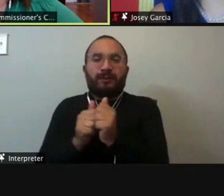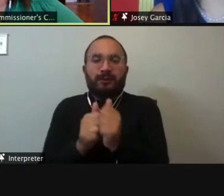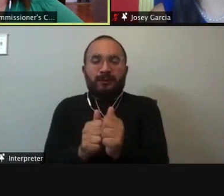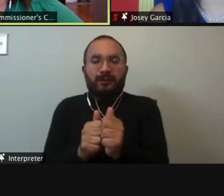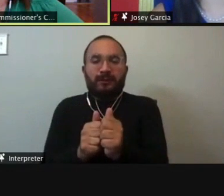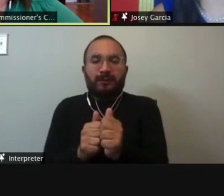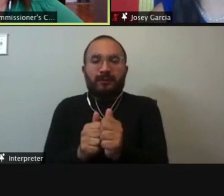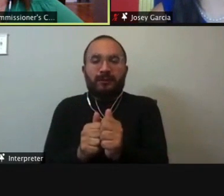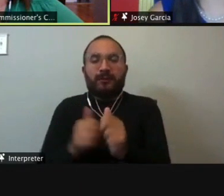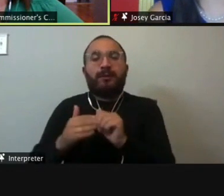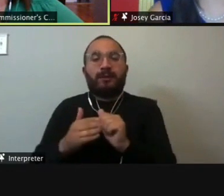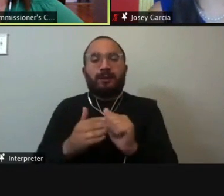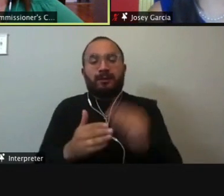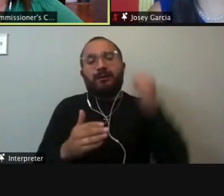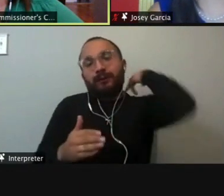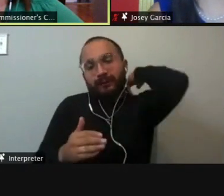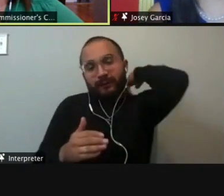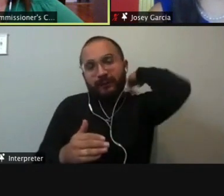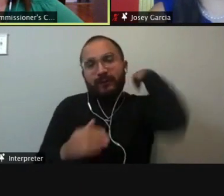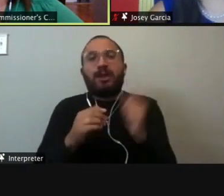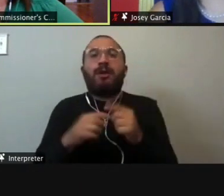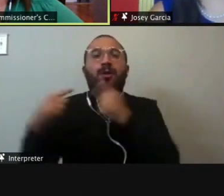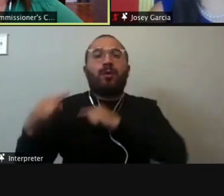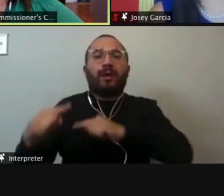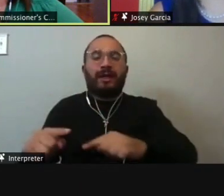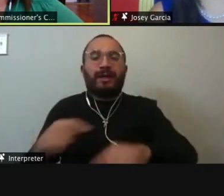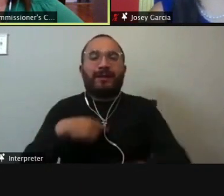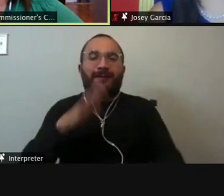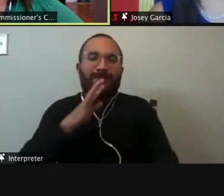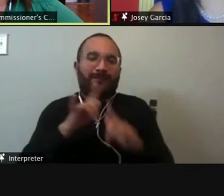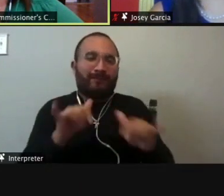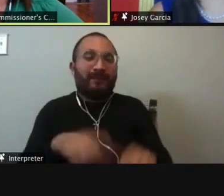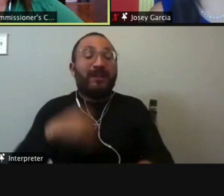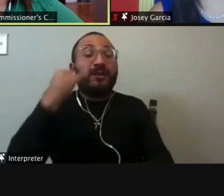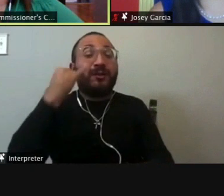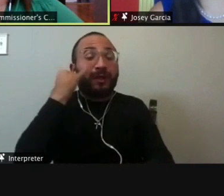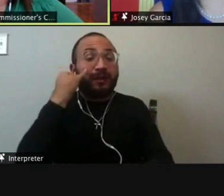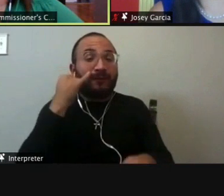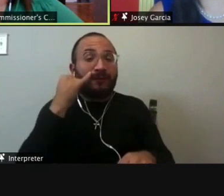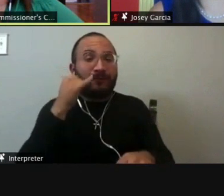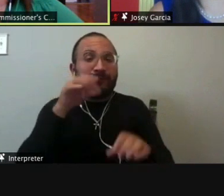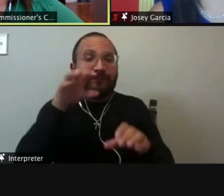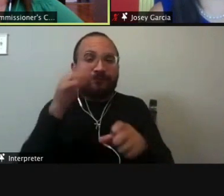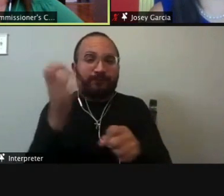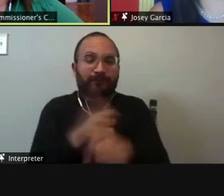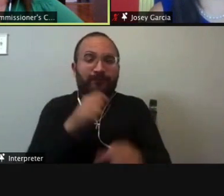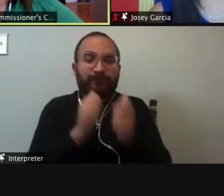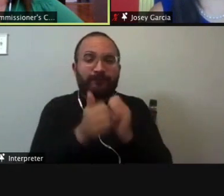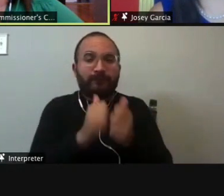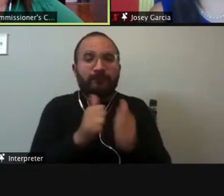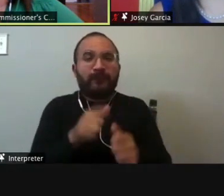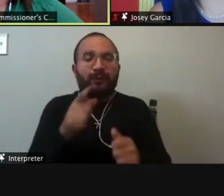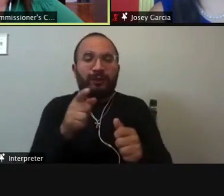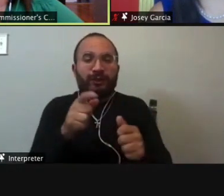in here at the same time? Um, if elected, would you invest money into specialty courts